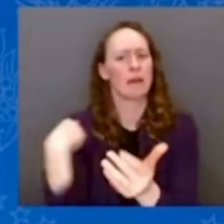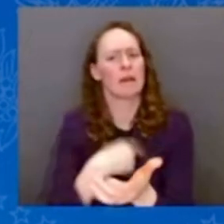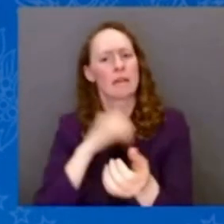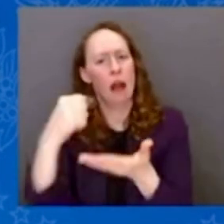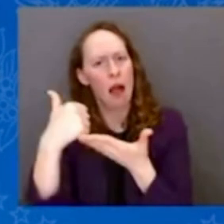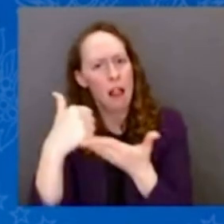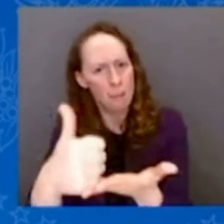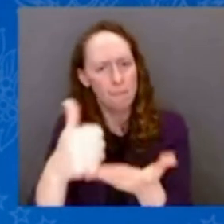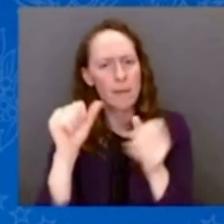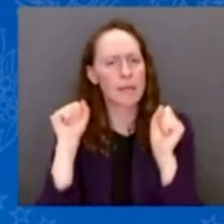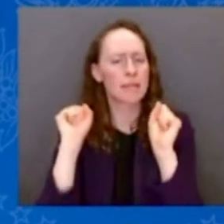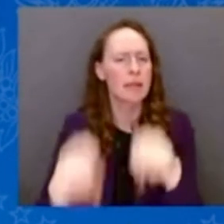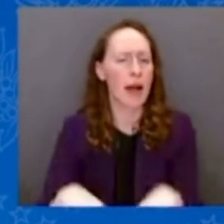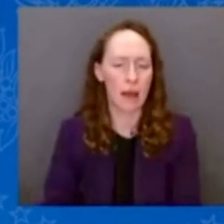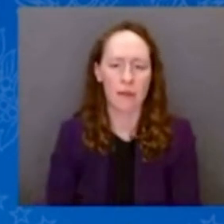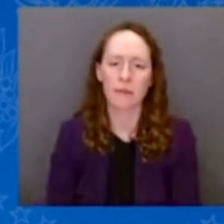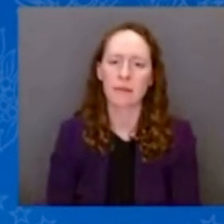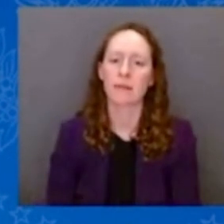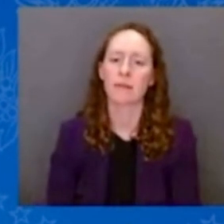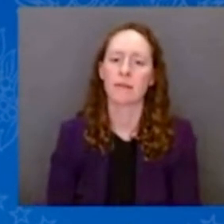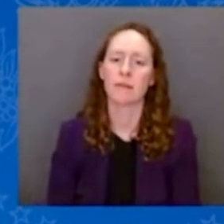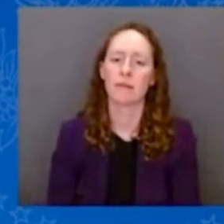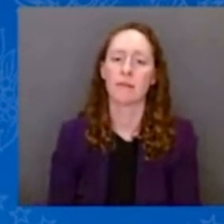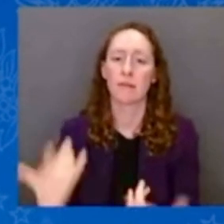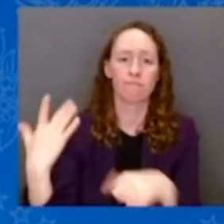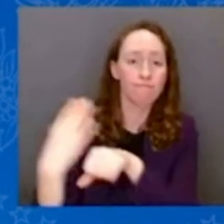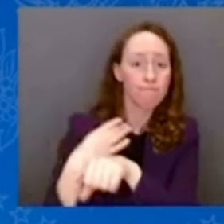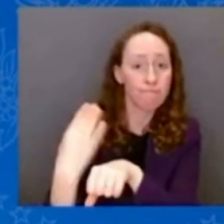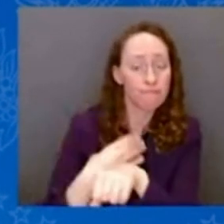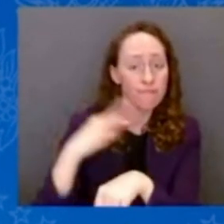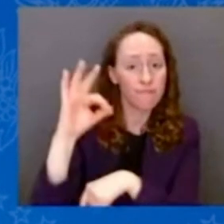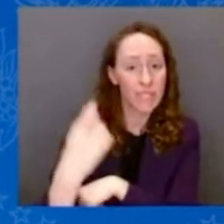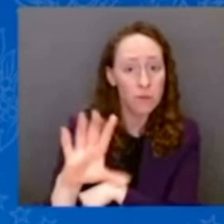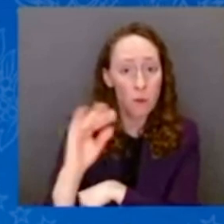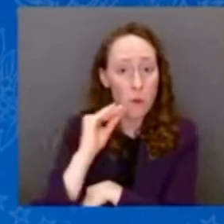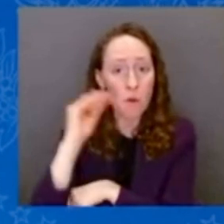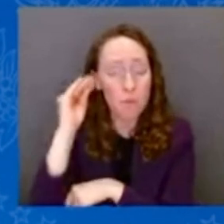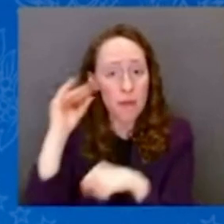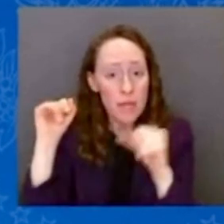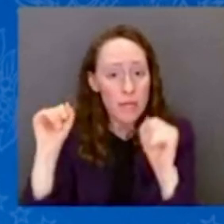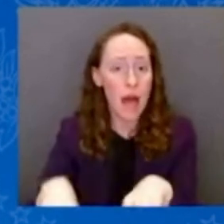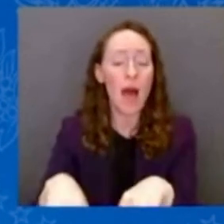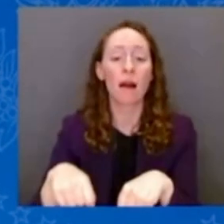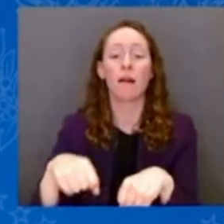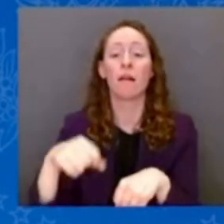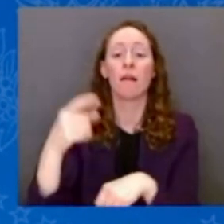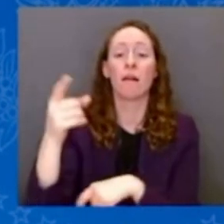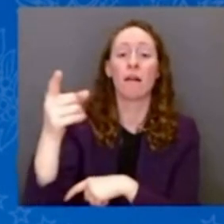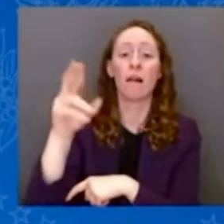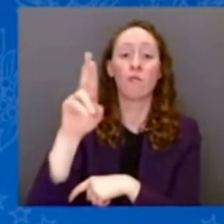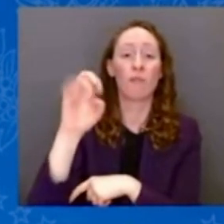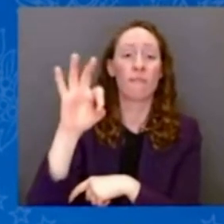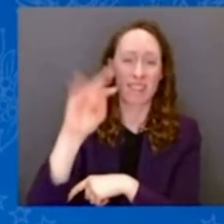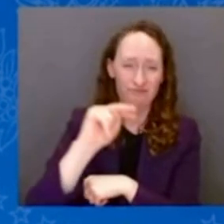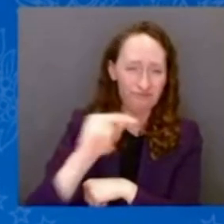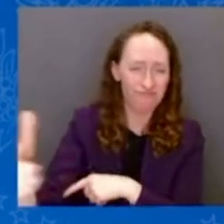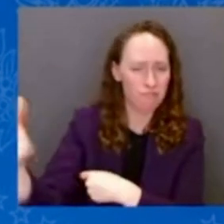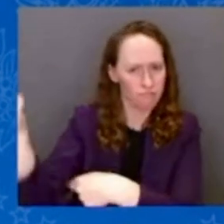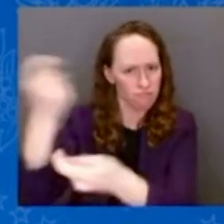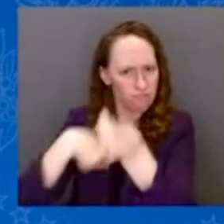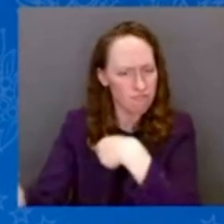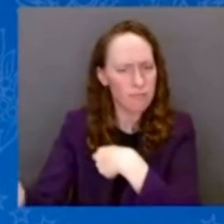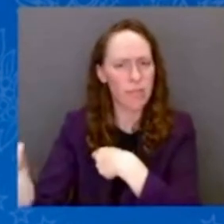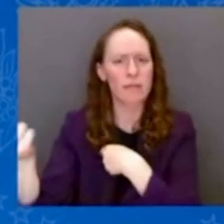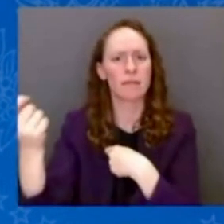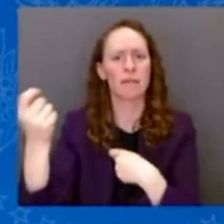lost and damaged property like cars and refrigerators. I know how important it is for the post offices all to many